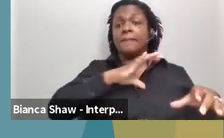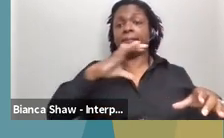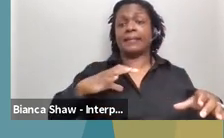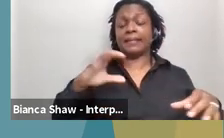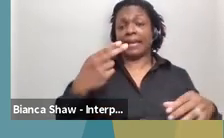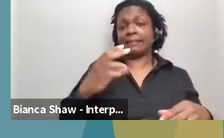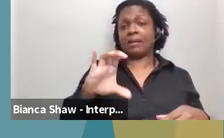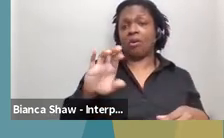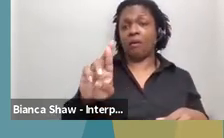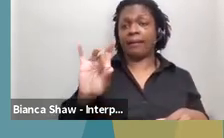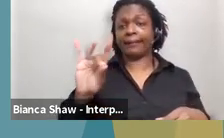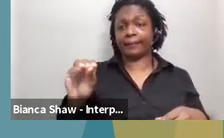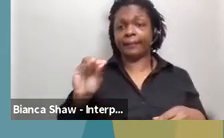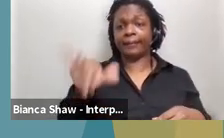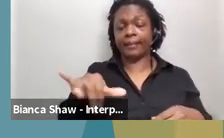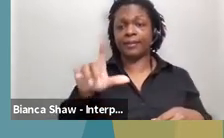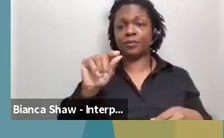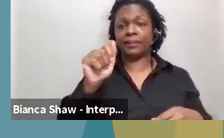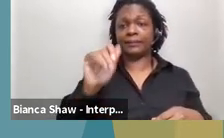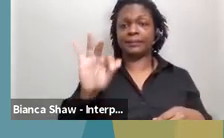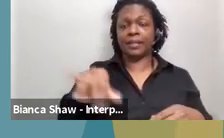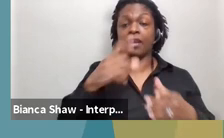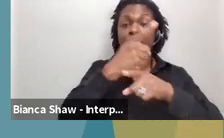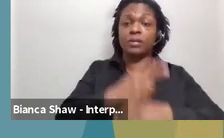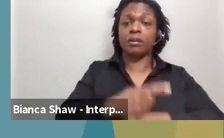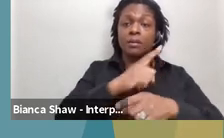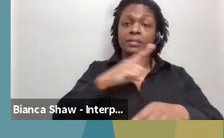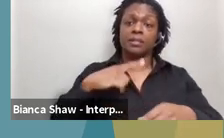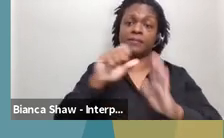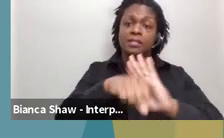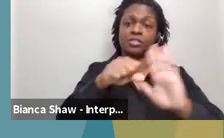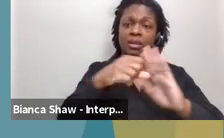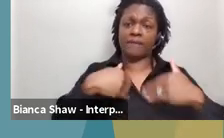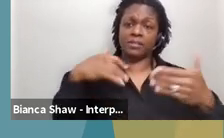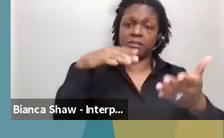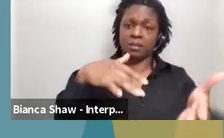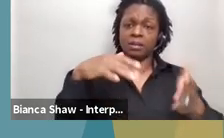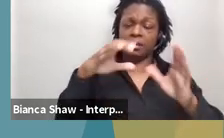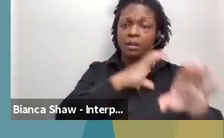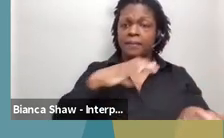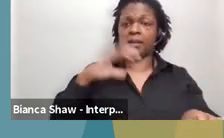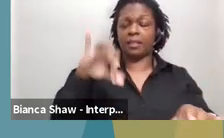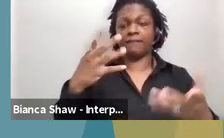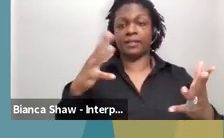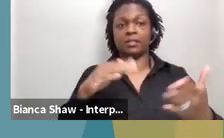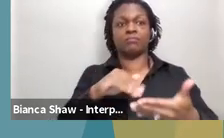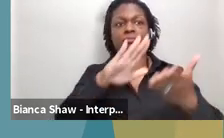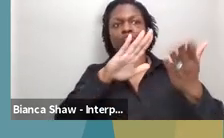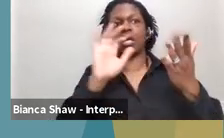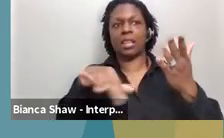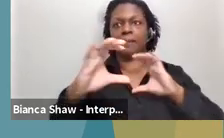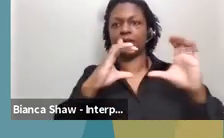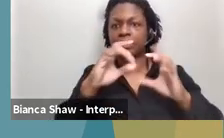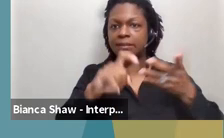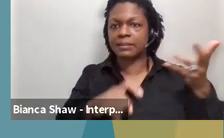80, of the 2019 regular legislative session, uh, there was a study committee that addressed, um, communication needs,